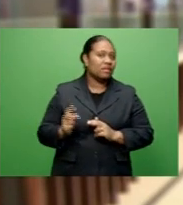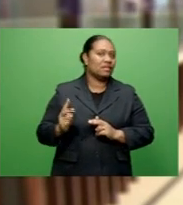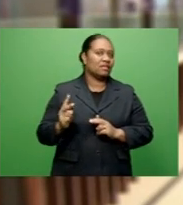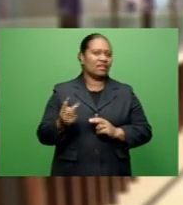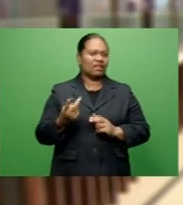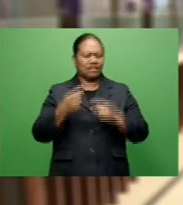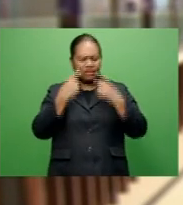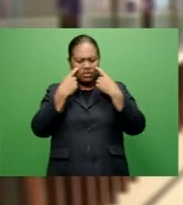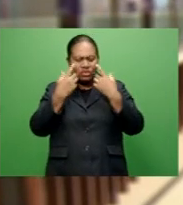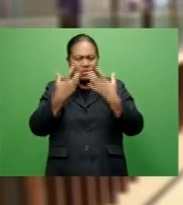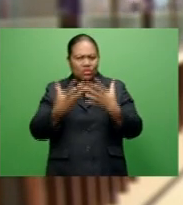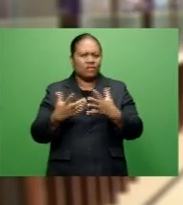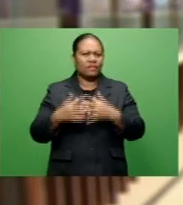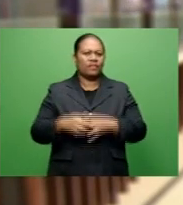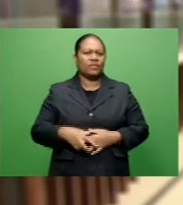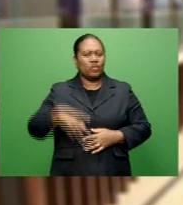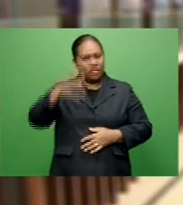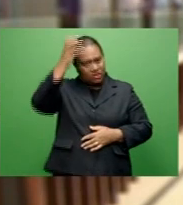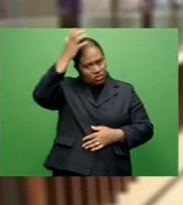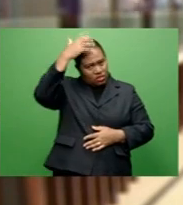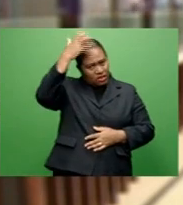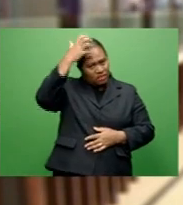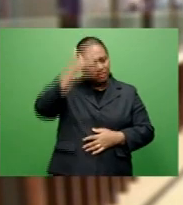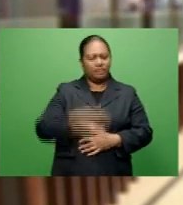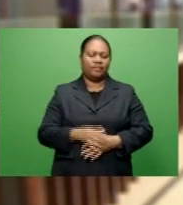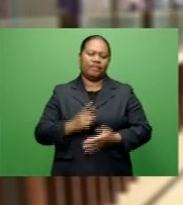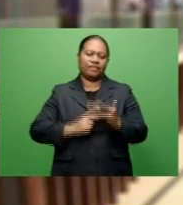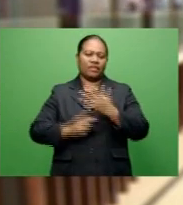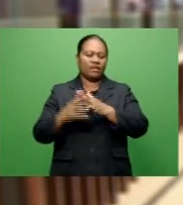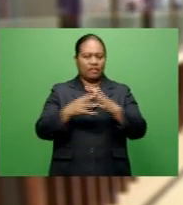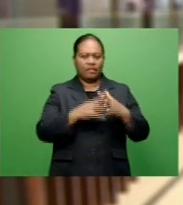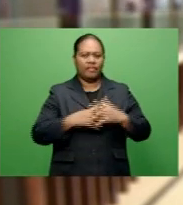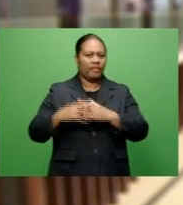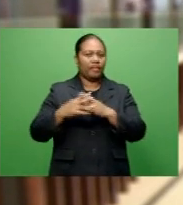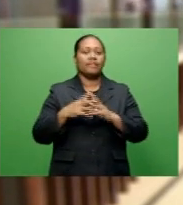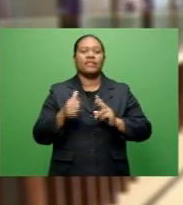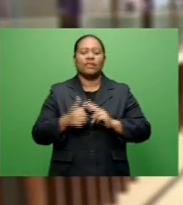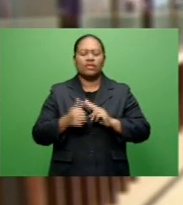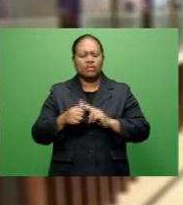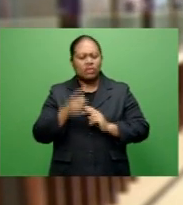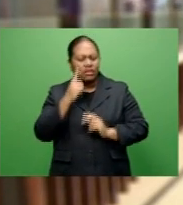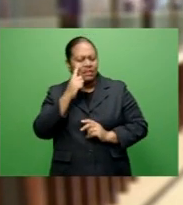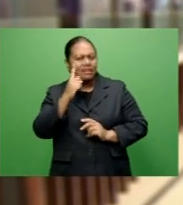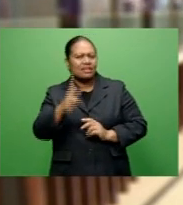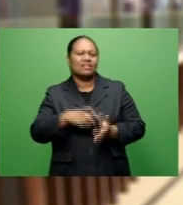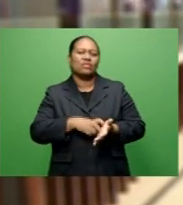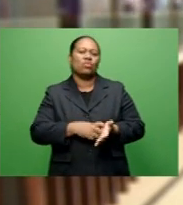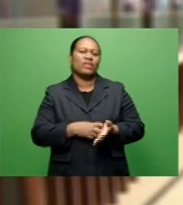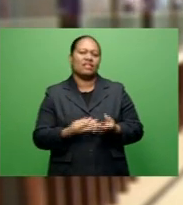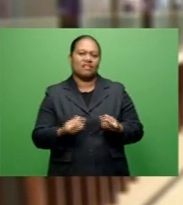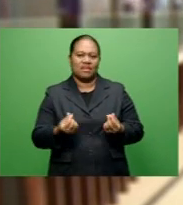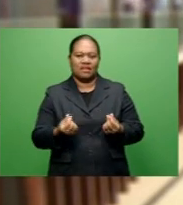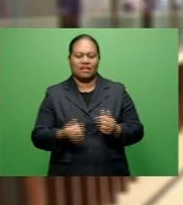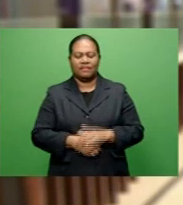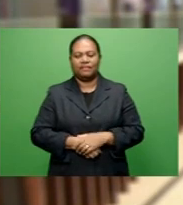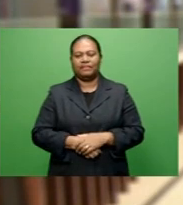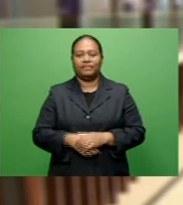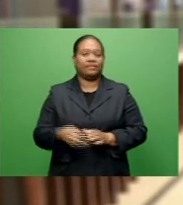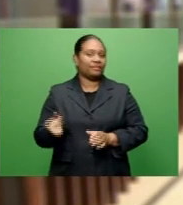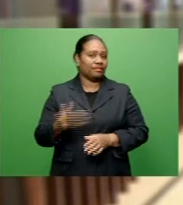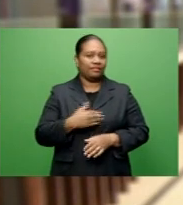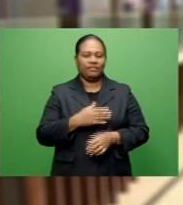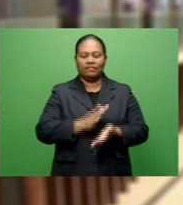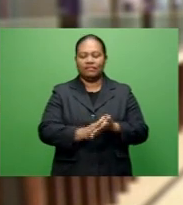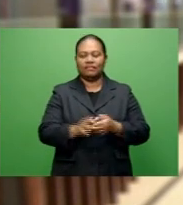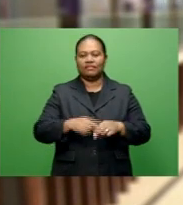an impeachment against Donald Trump and the discord in the U.S. are also seen as weakening the dollar. That's all for now